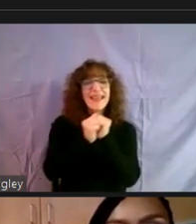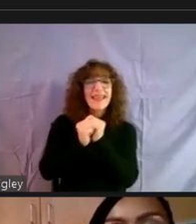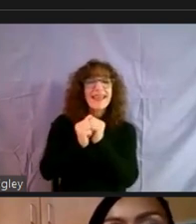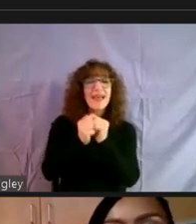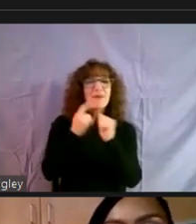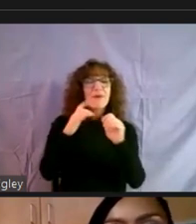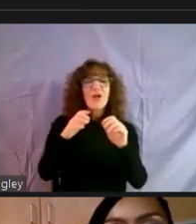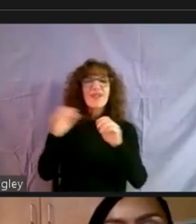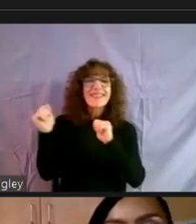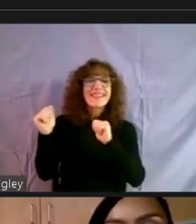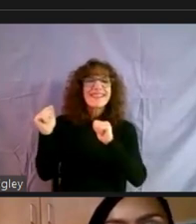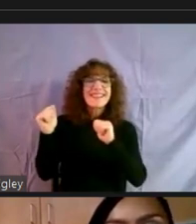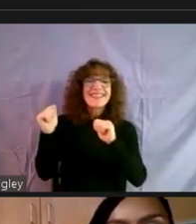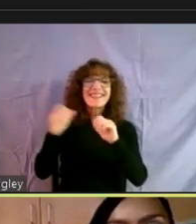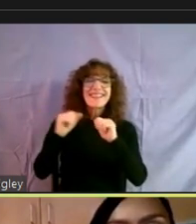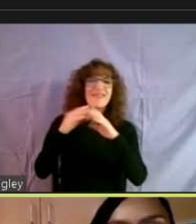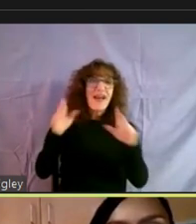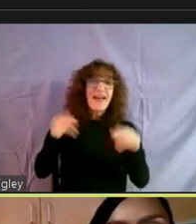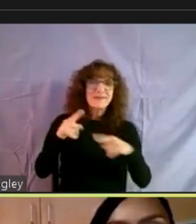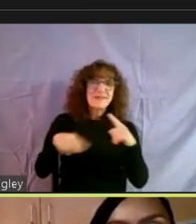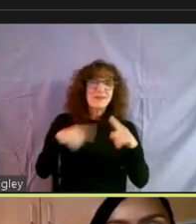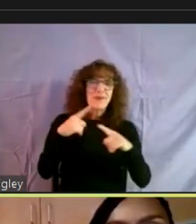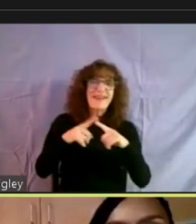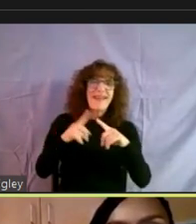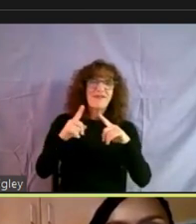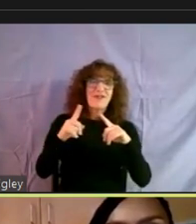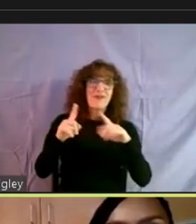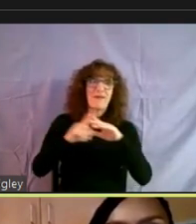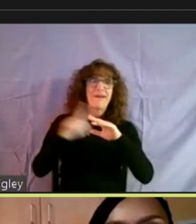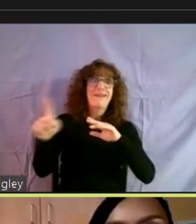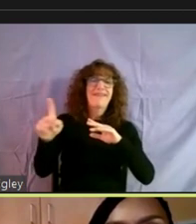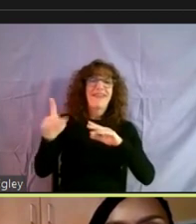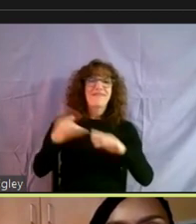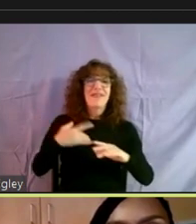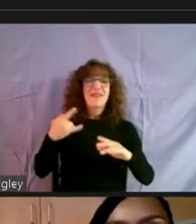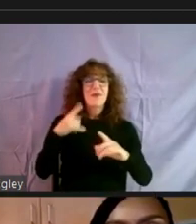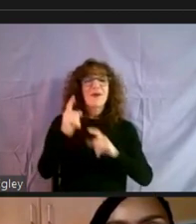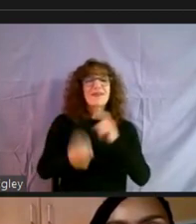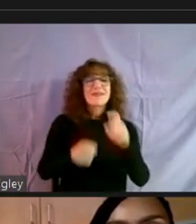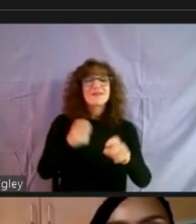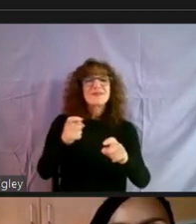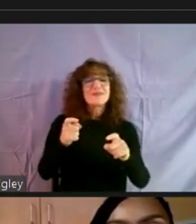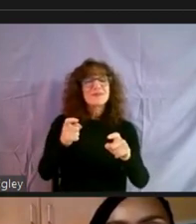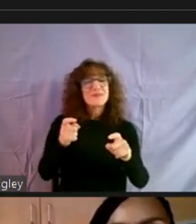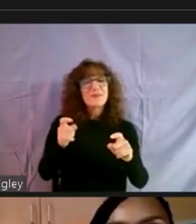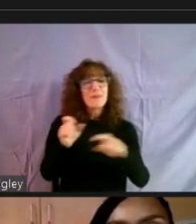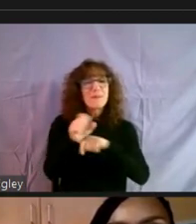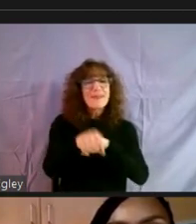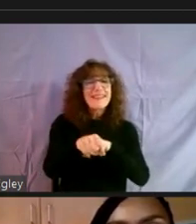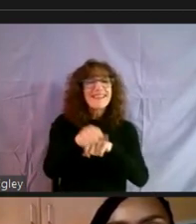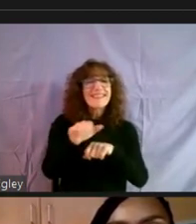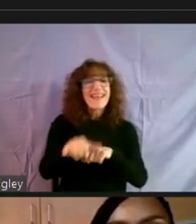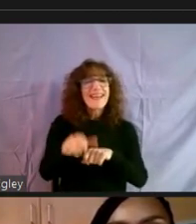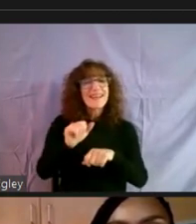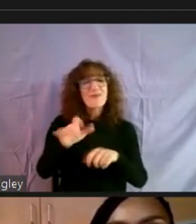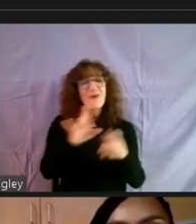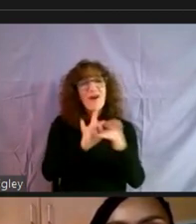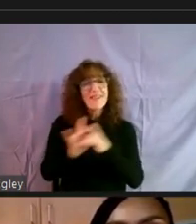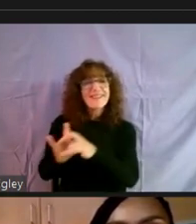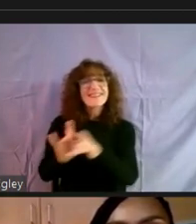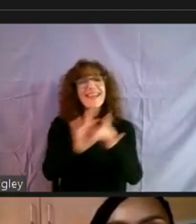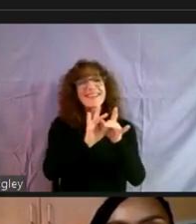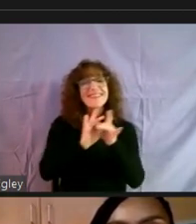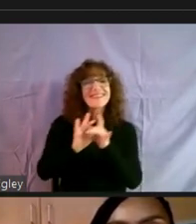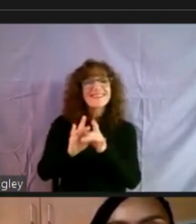whenever we come out and feel like we all contributed to, to beating this thing and, and we're all connected. Um,